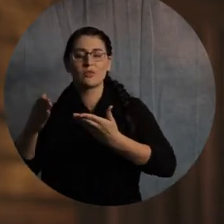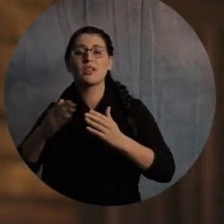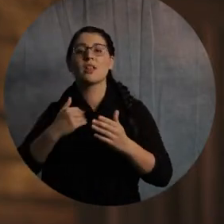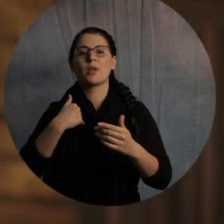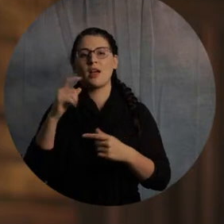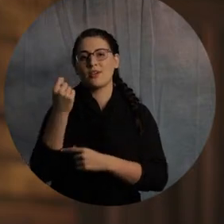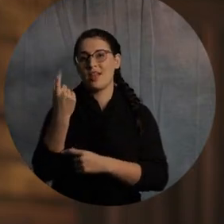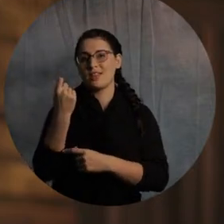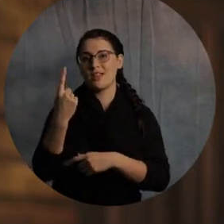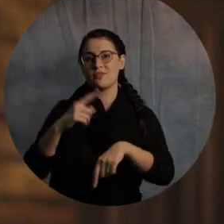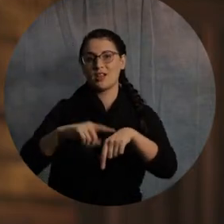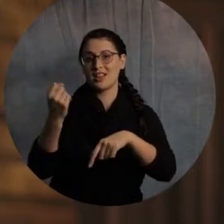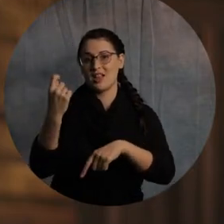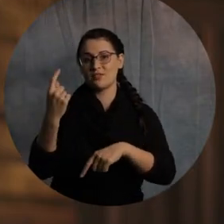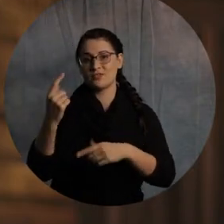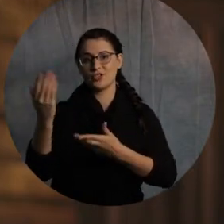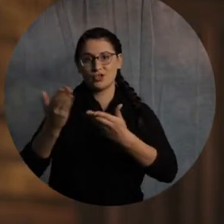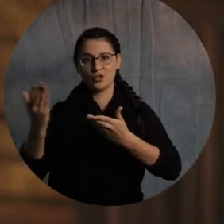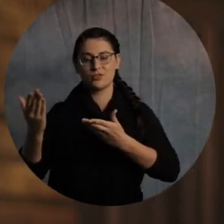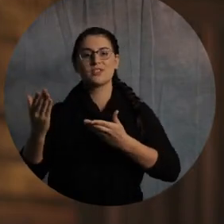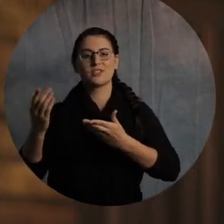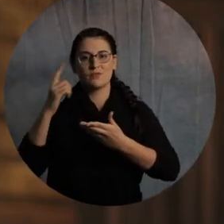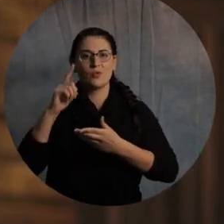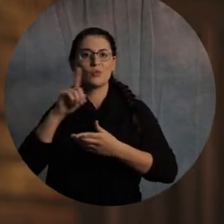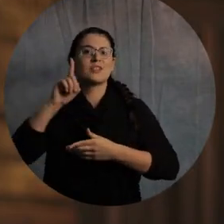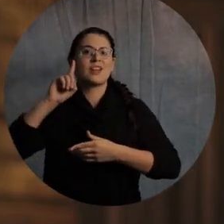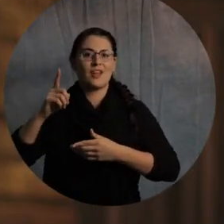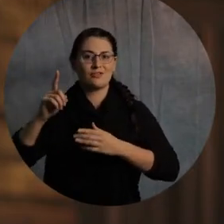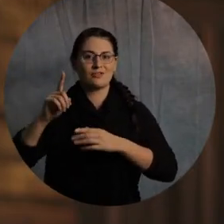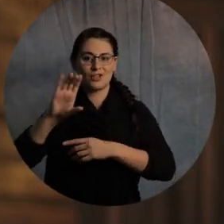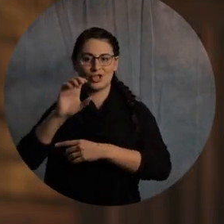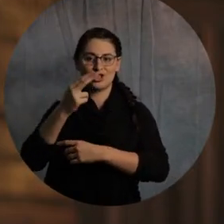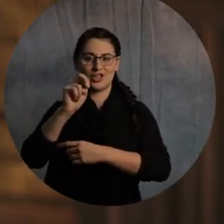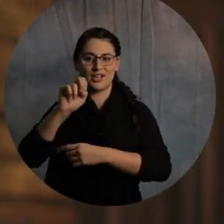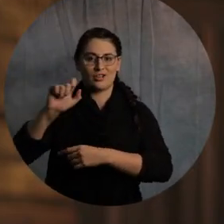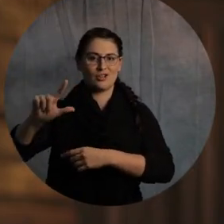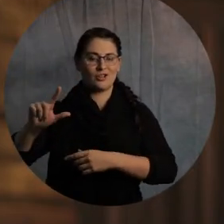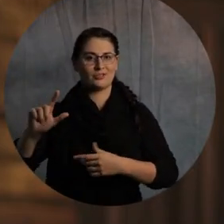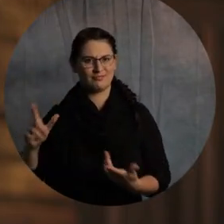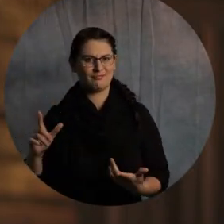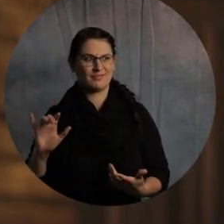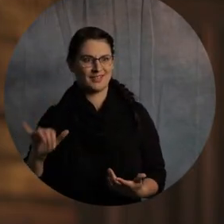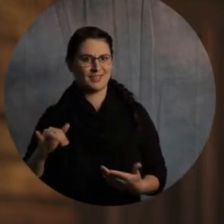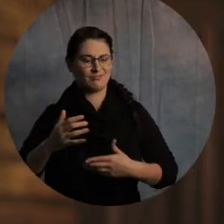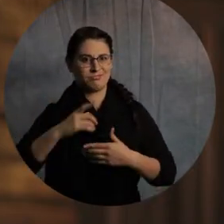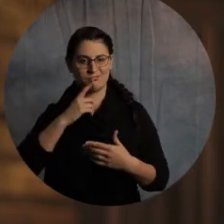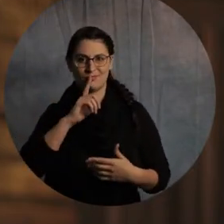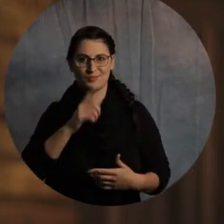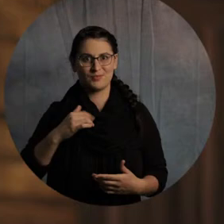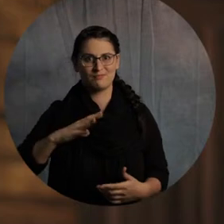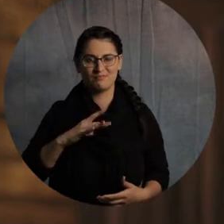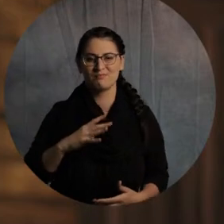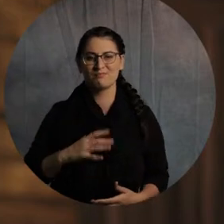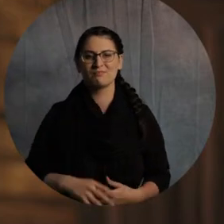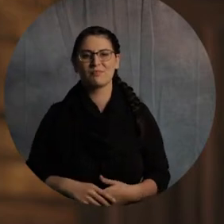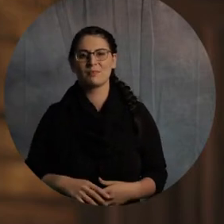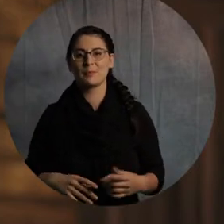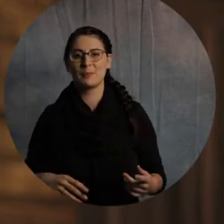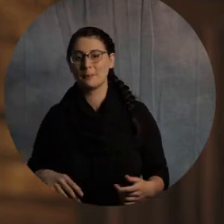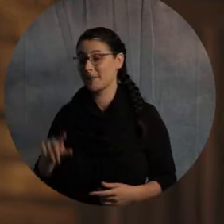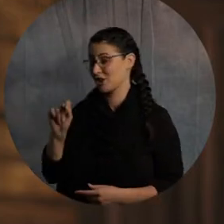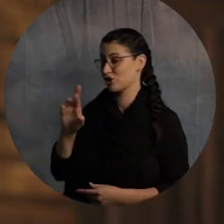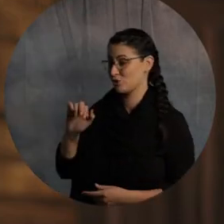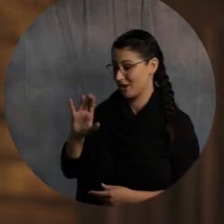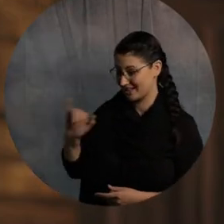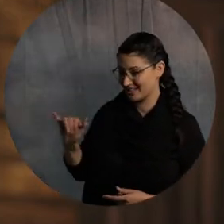little momentum in that. It's really awesome. What else we got? Okay. So Tracy Estelle is watching from South Gastonia. What up, Tracy?